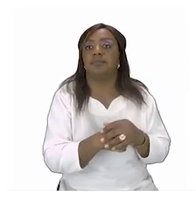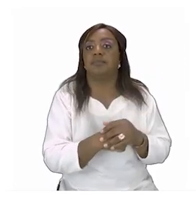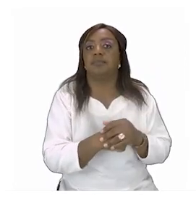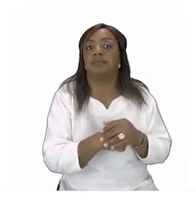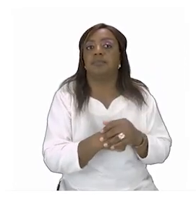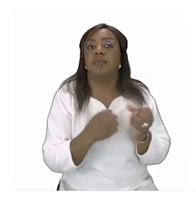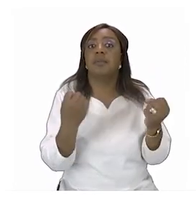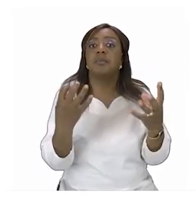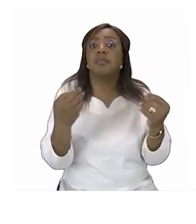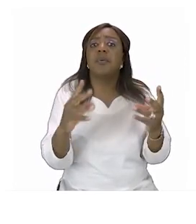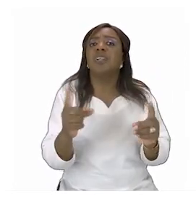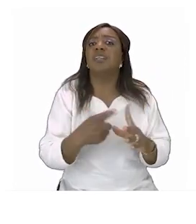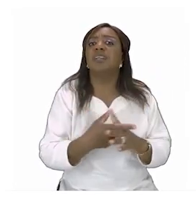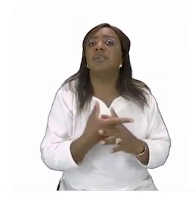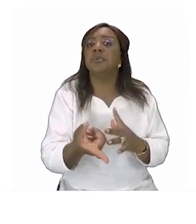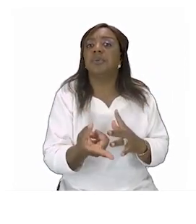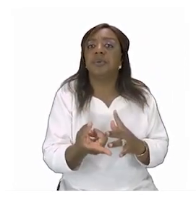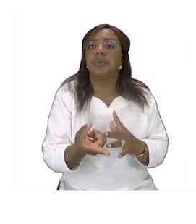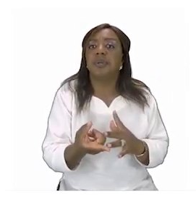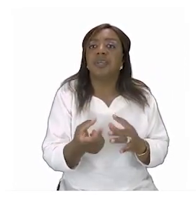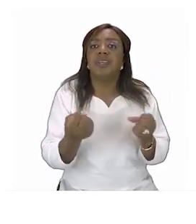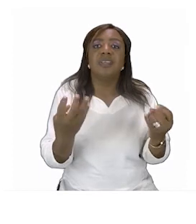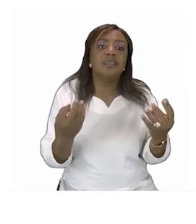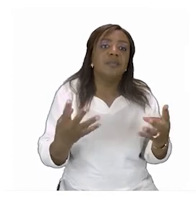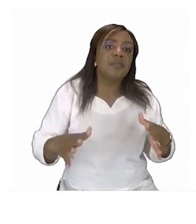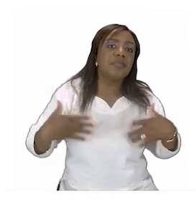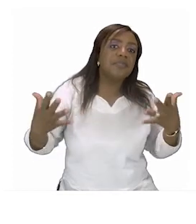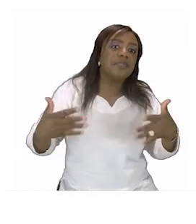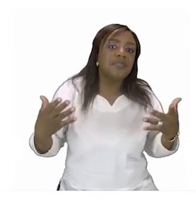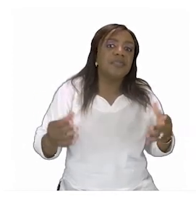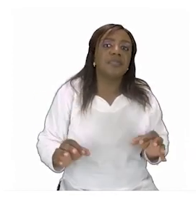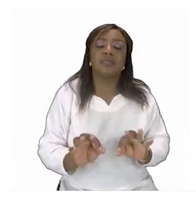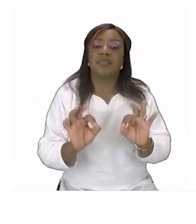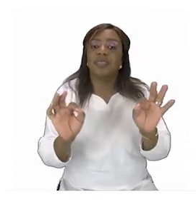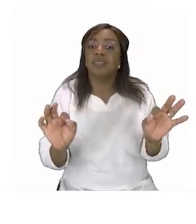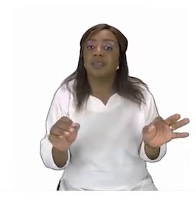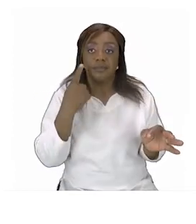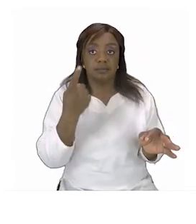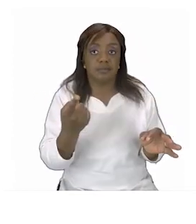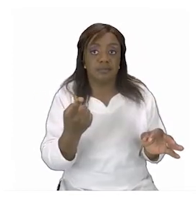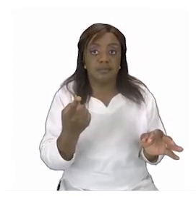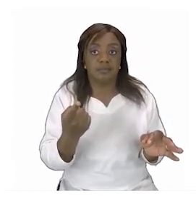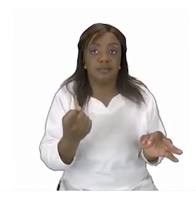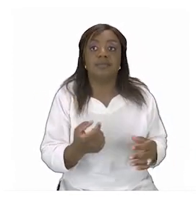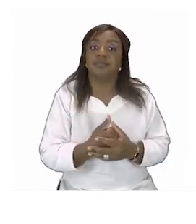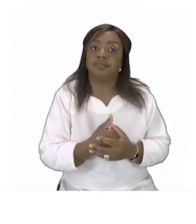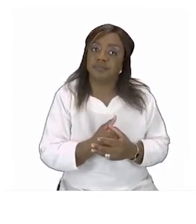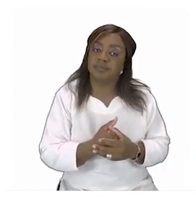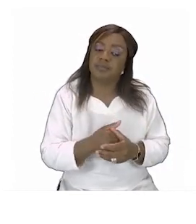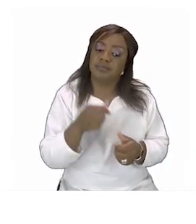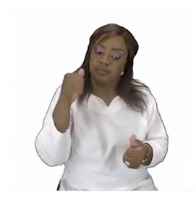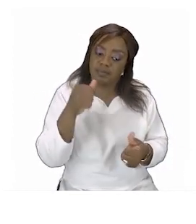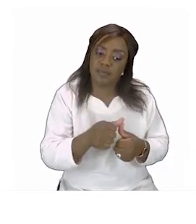going on in that picture and everyone looks like they are having fun that's wonderful now you are going to